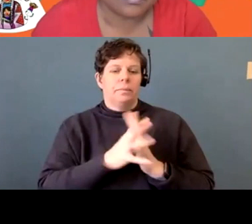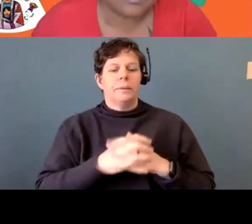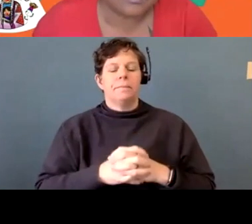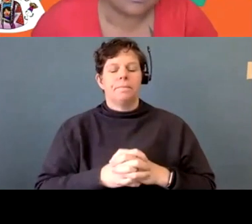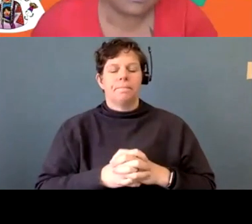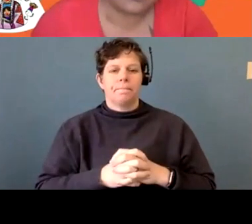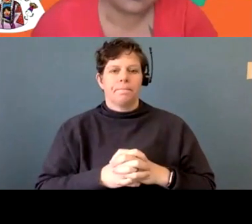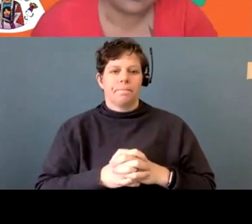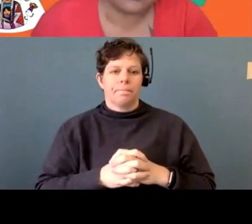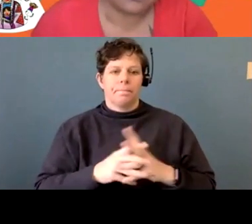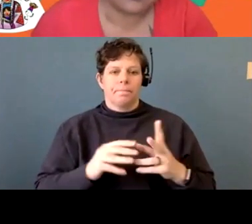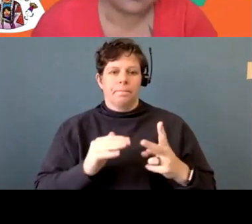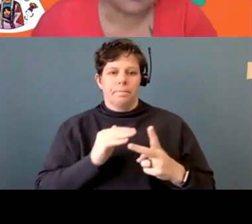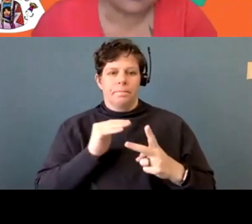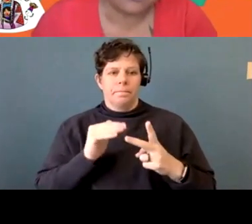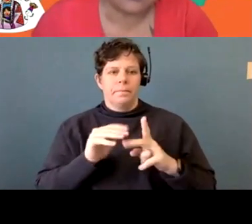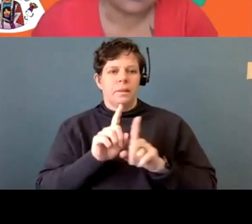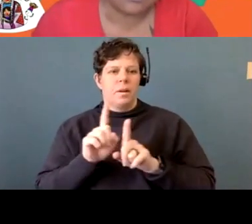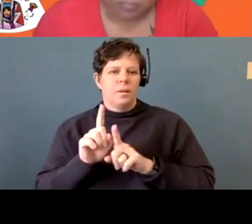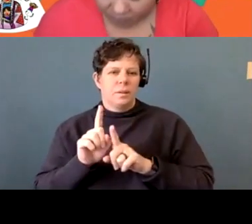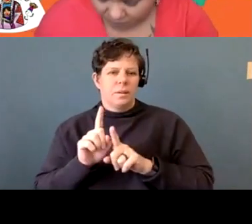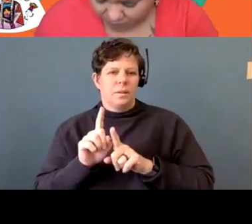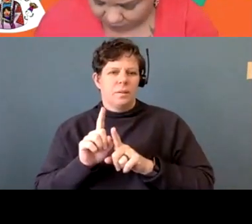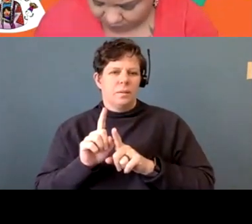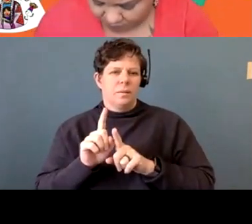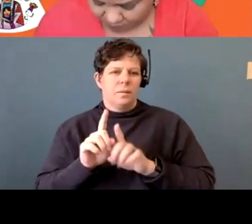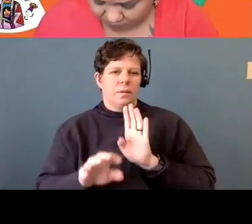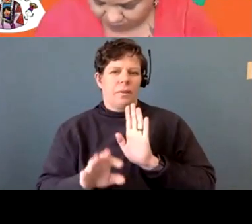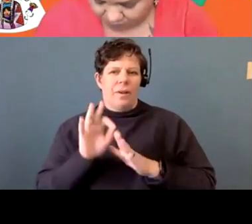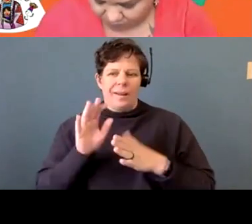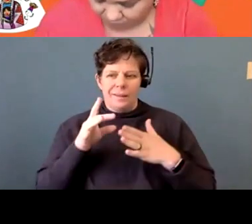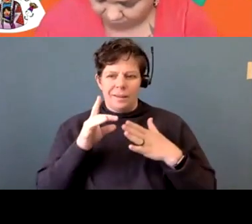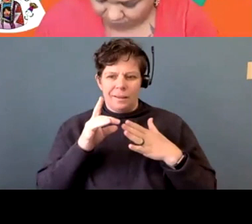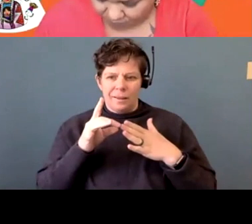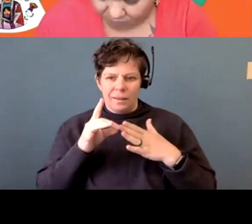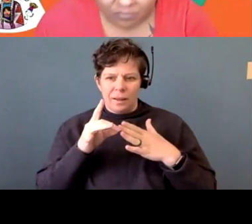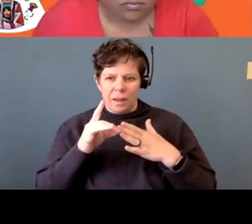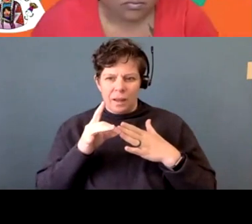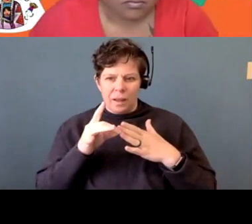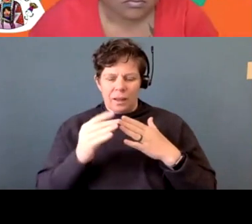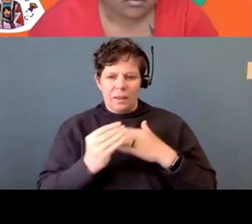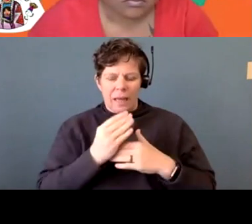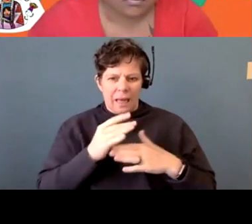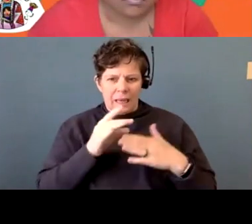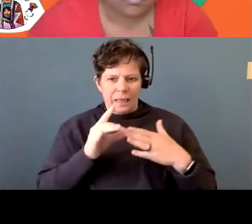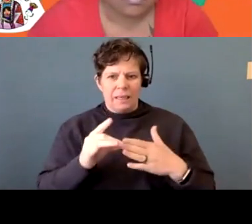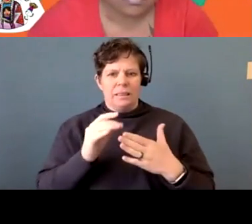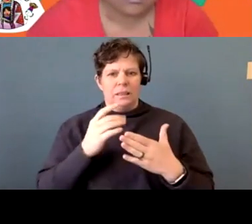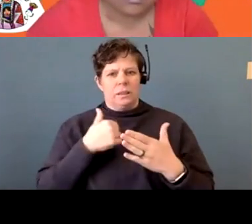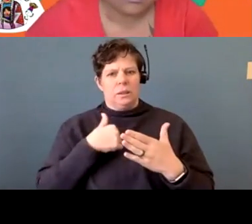providing that, um, guidance or, you know, just to get me in the right direction.